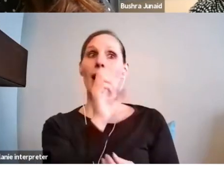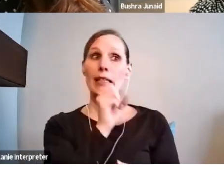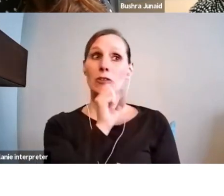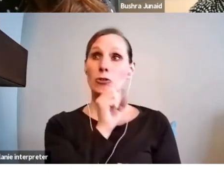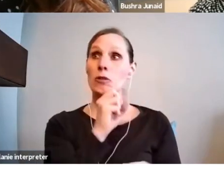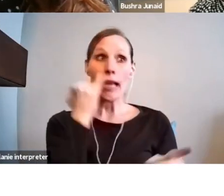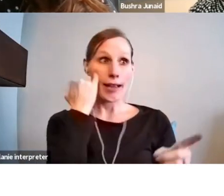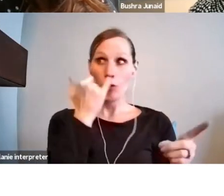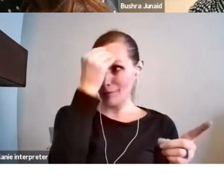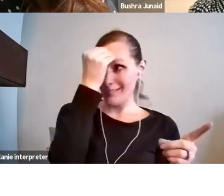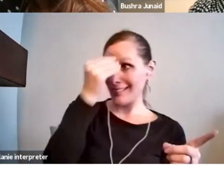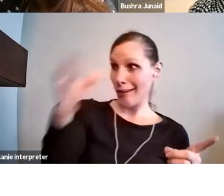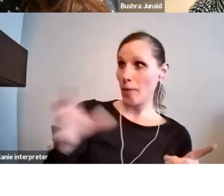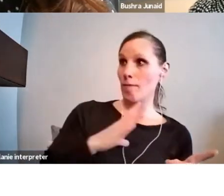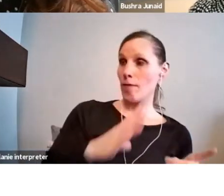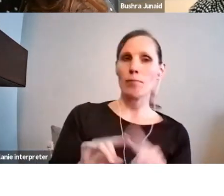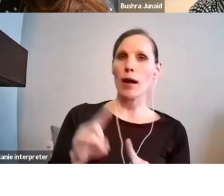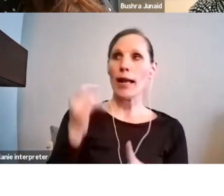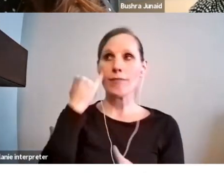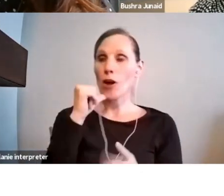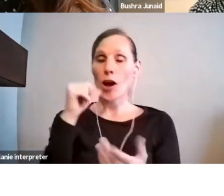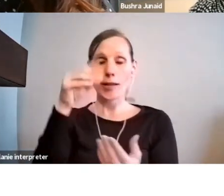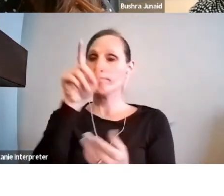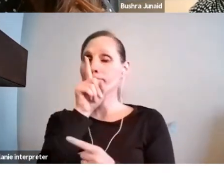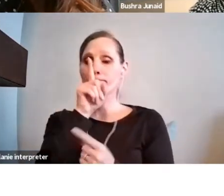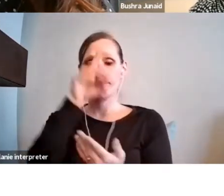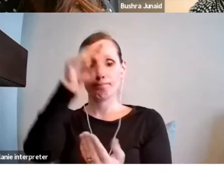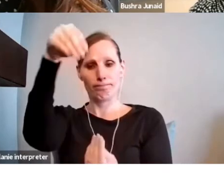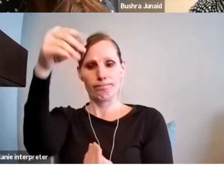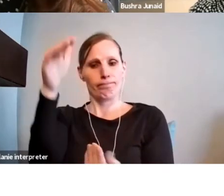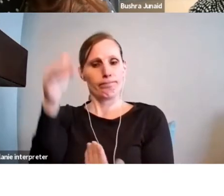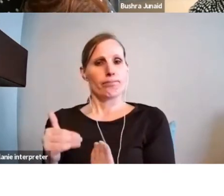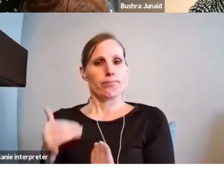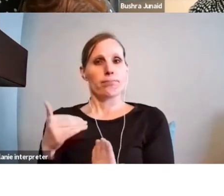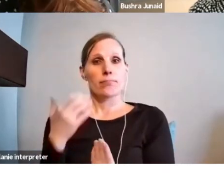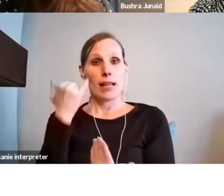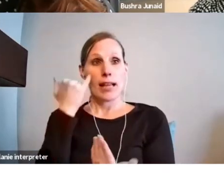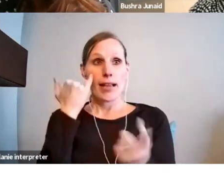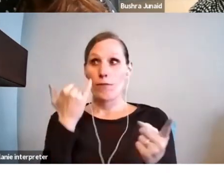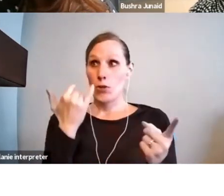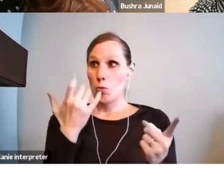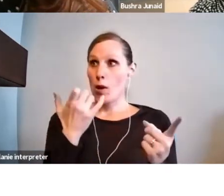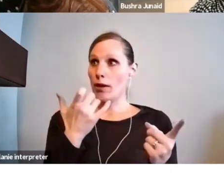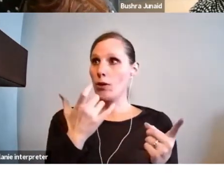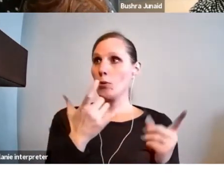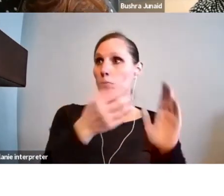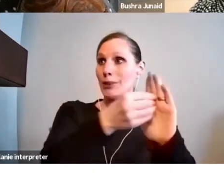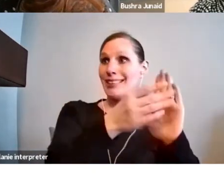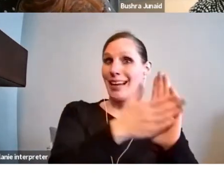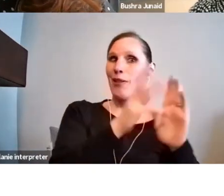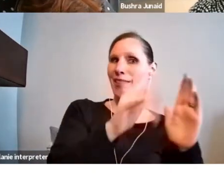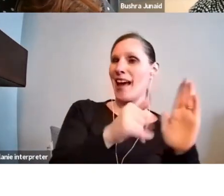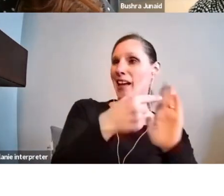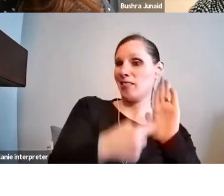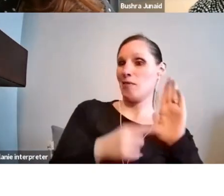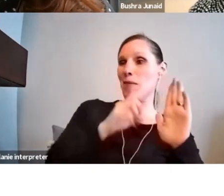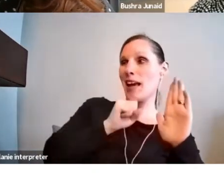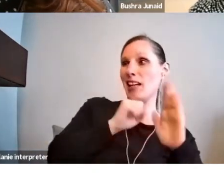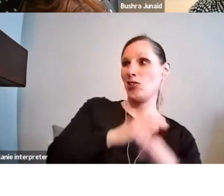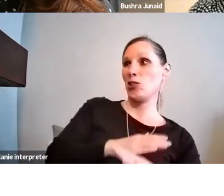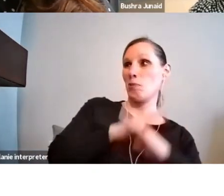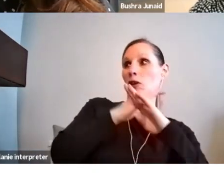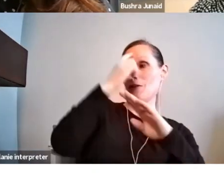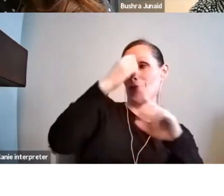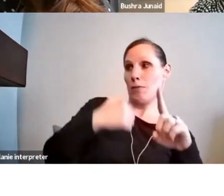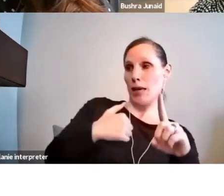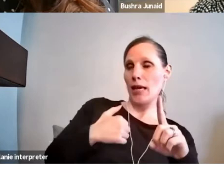to you on how you want to characterize your age as being a barrier or how your age impacts your work